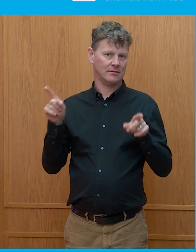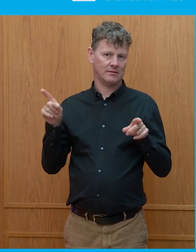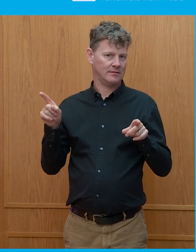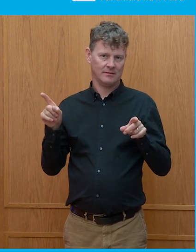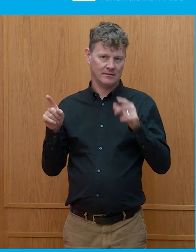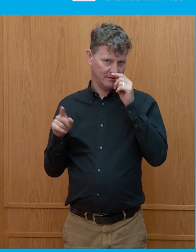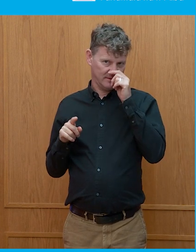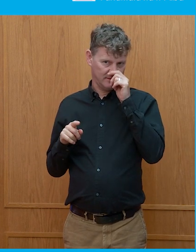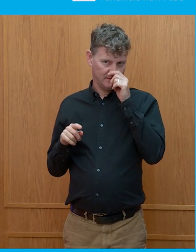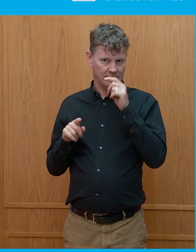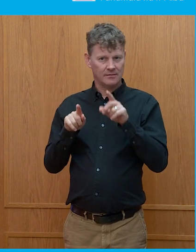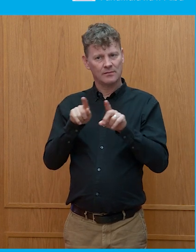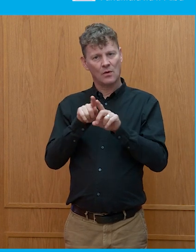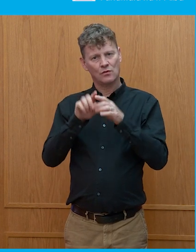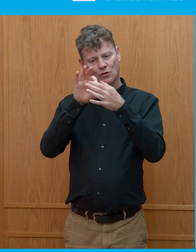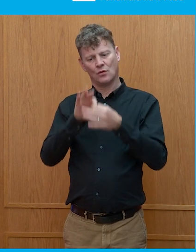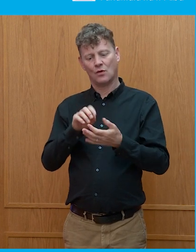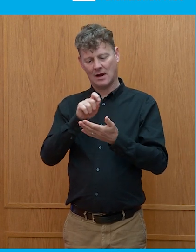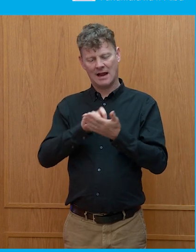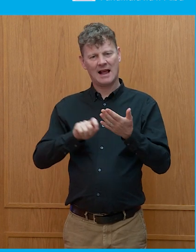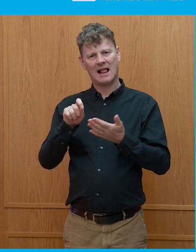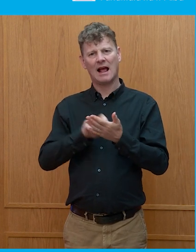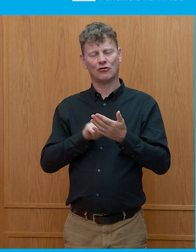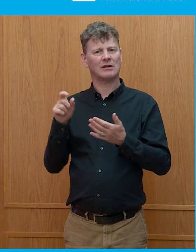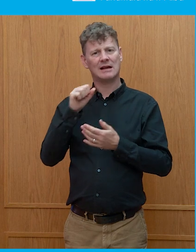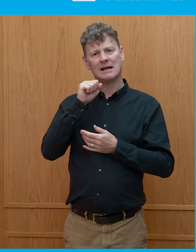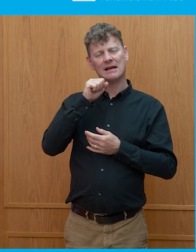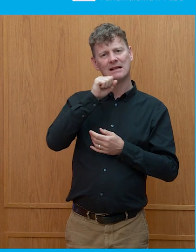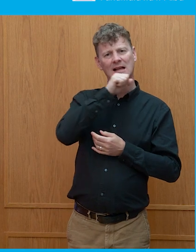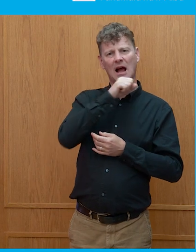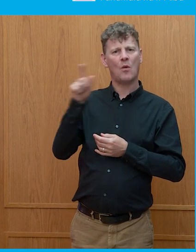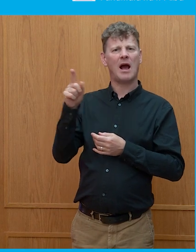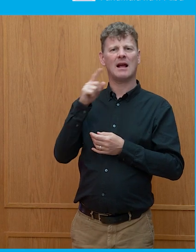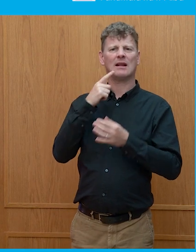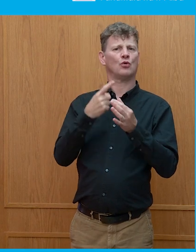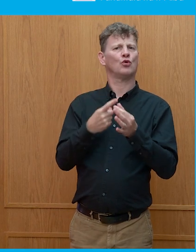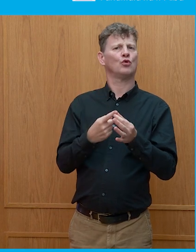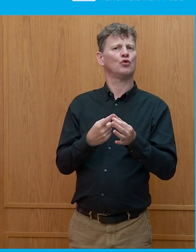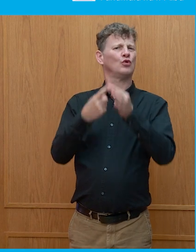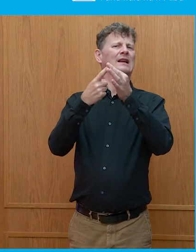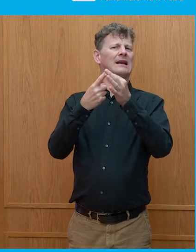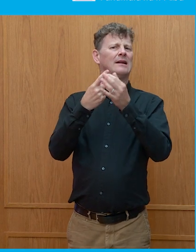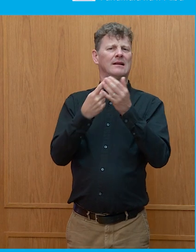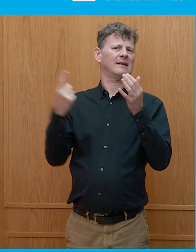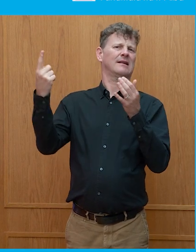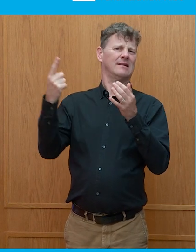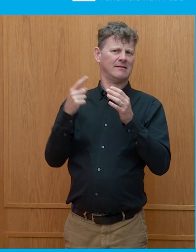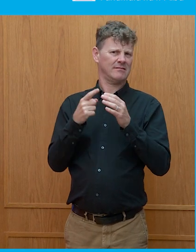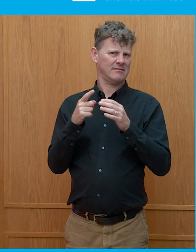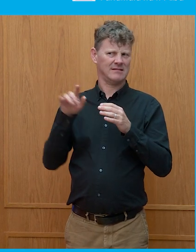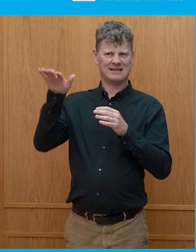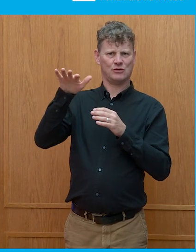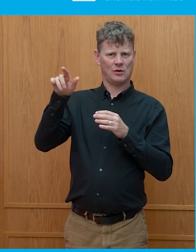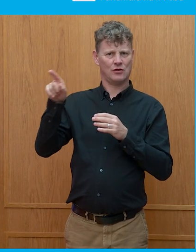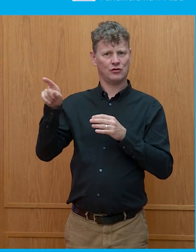of elections, I think it is quite a, Taiwan presents quite a unique example in that the part, basically the